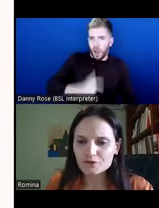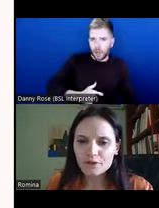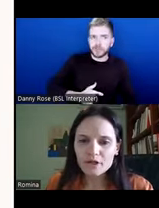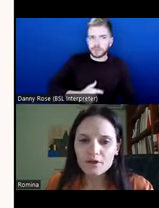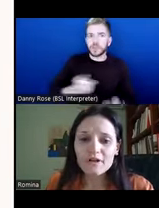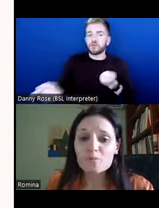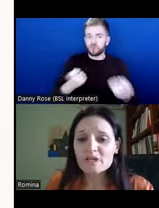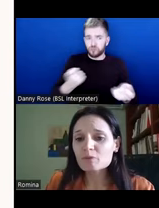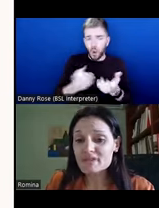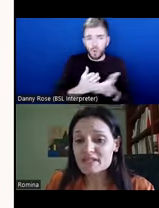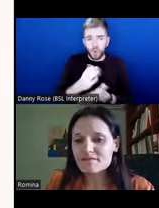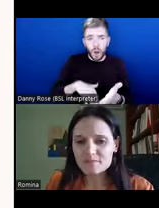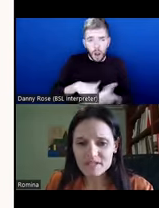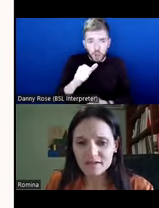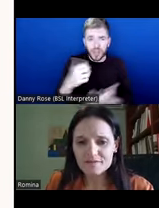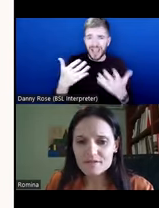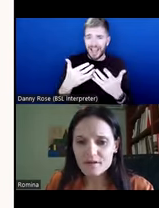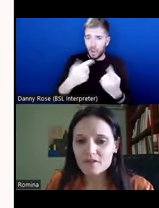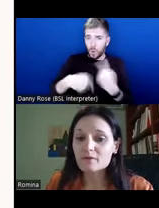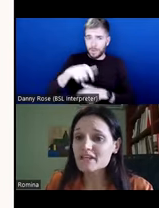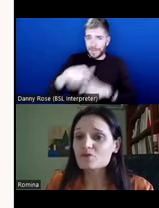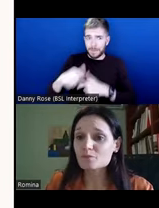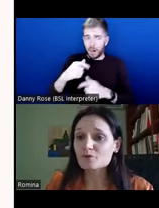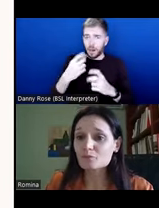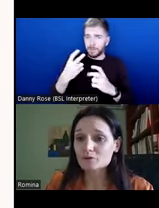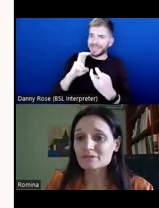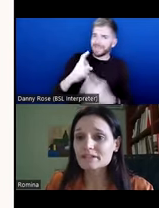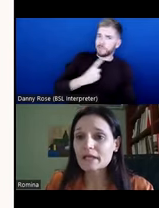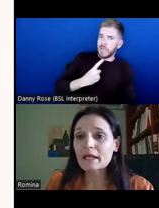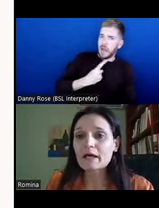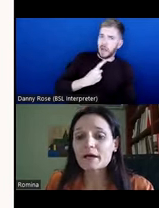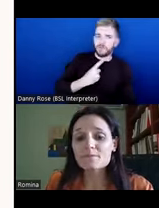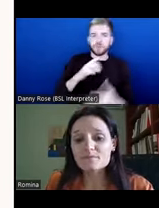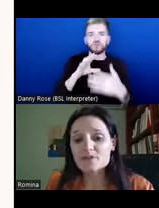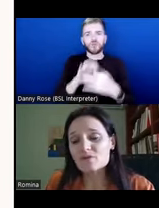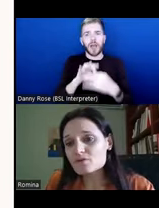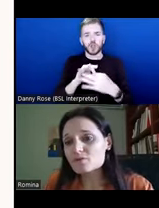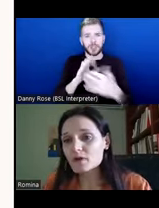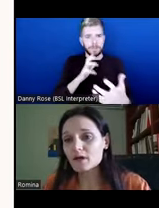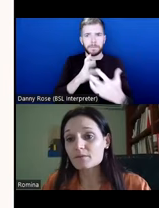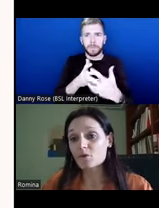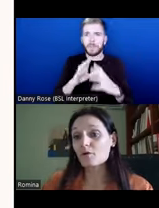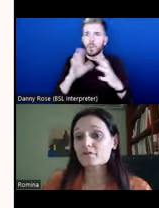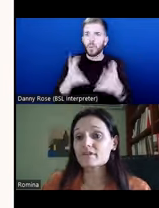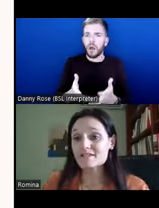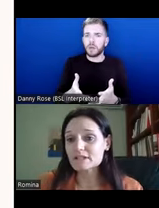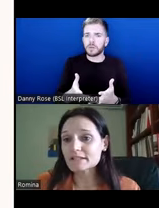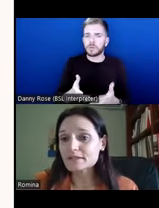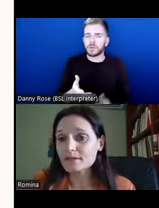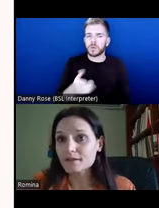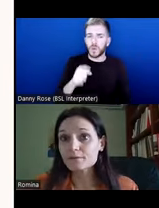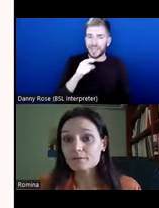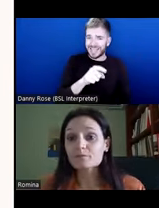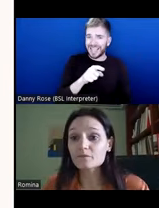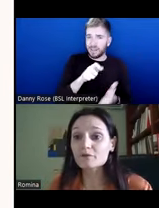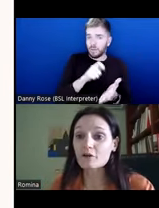culture of how people perceive themselves and their relationship to the world. So here, the author essentially